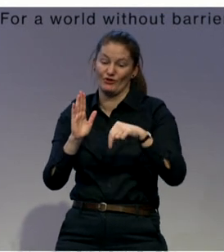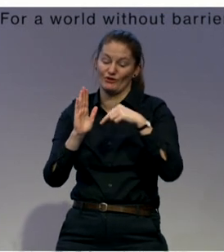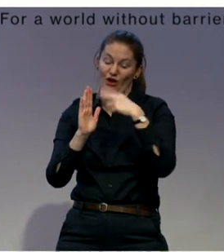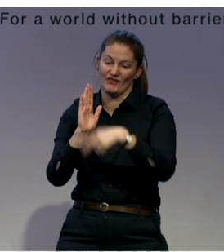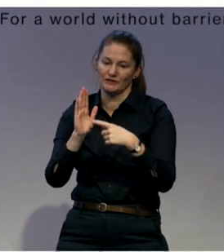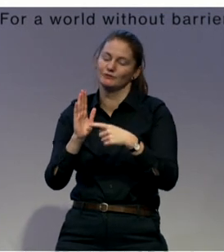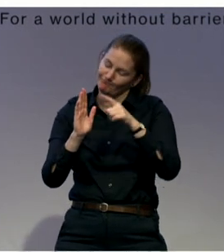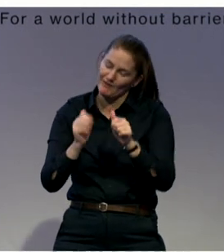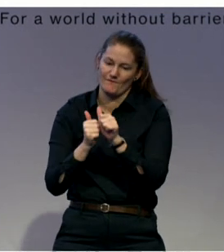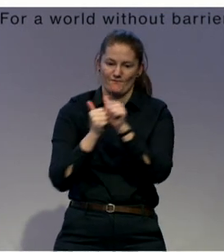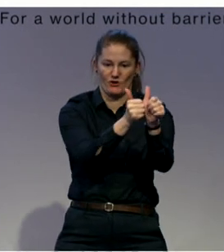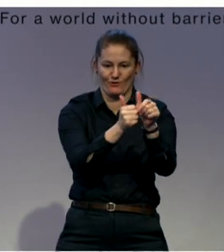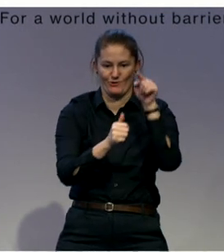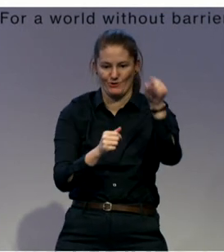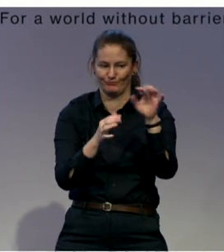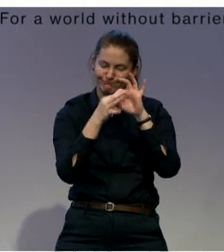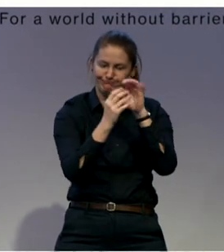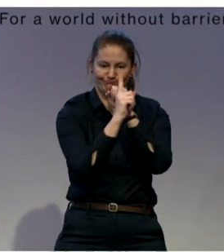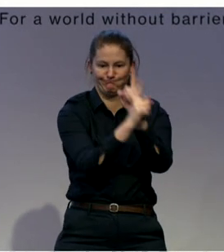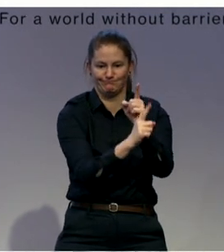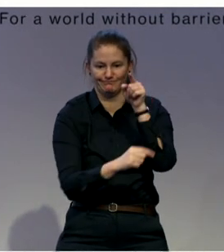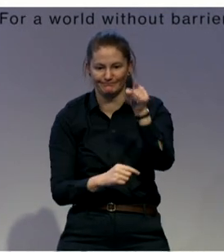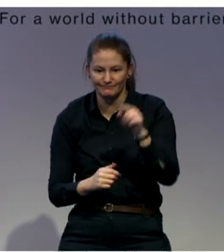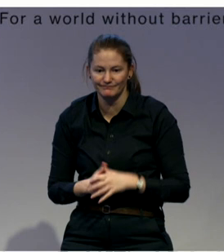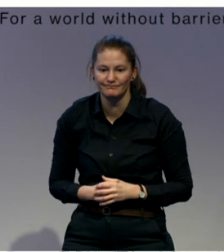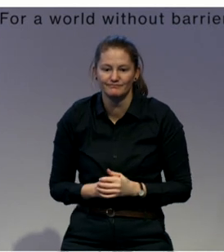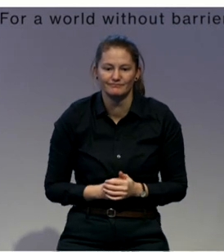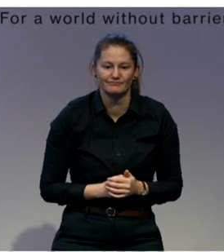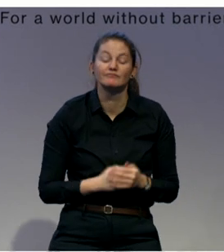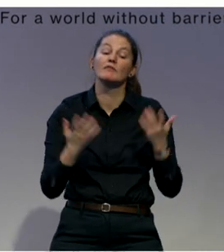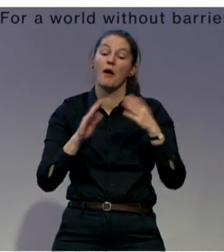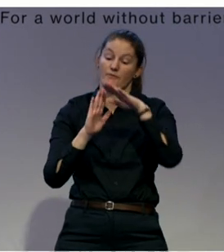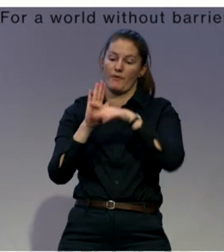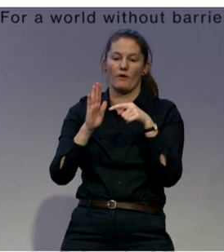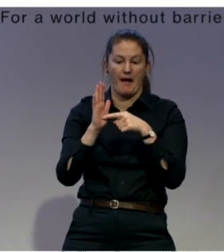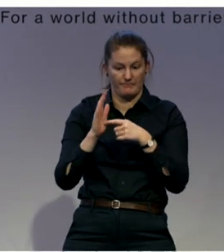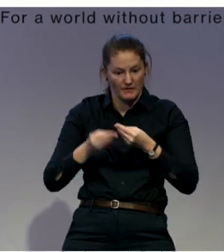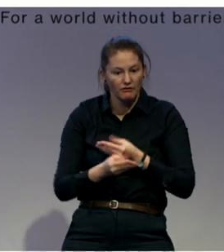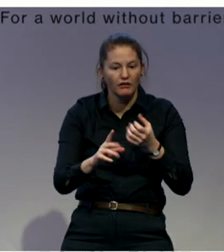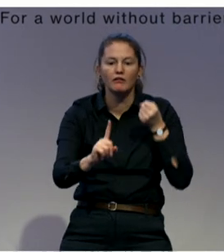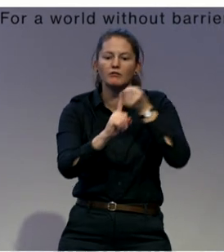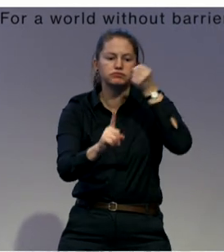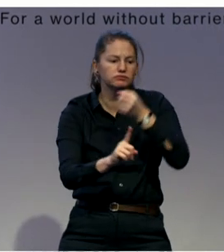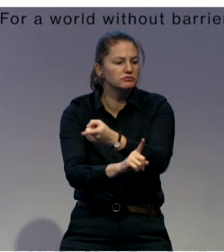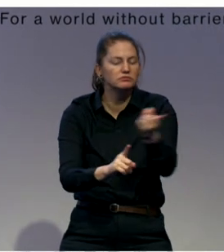of the program? First of all, I want to mention that